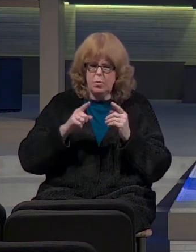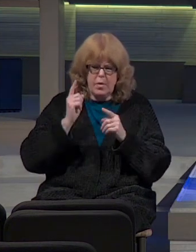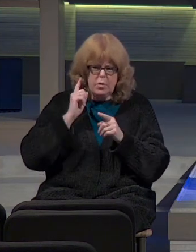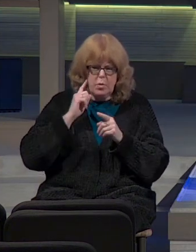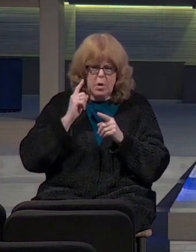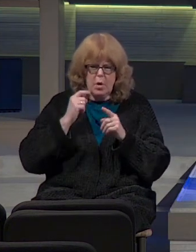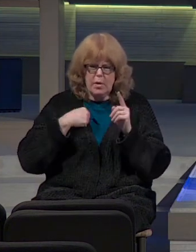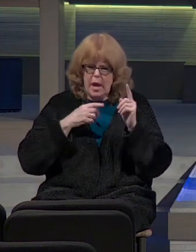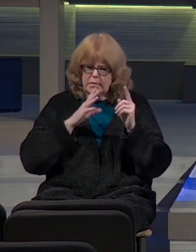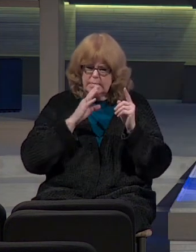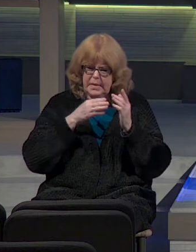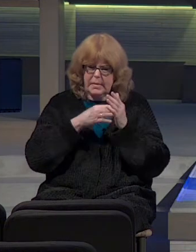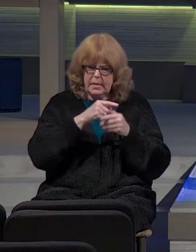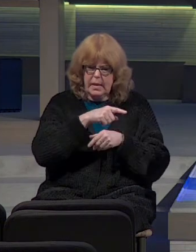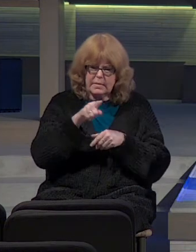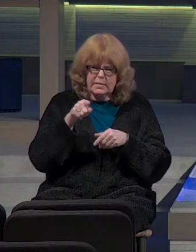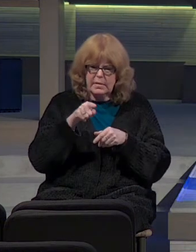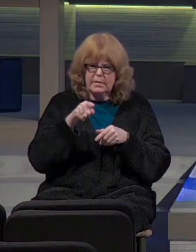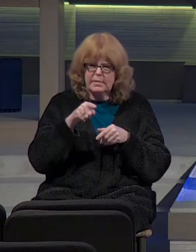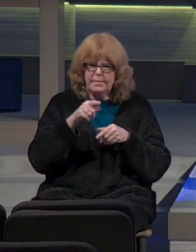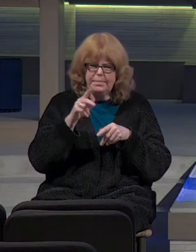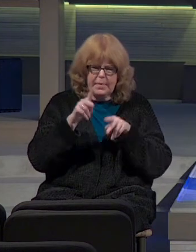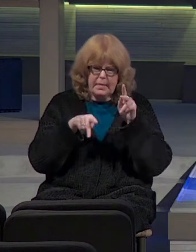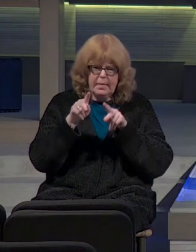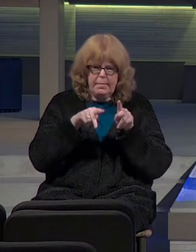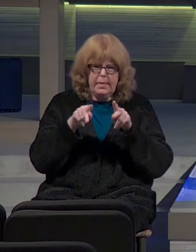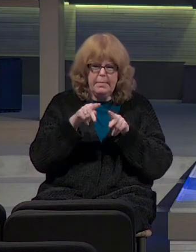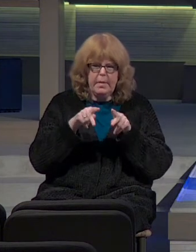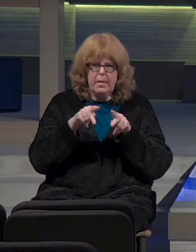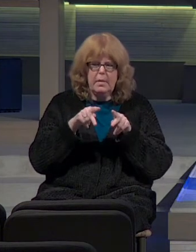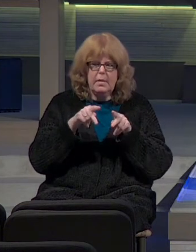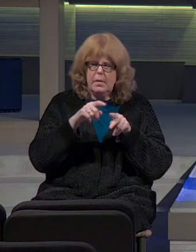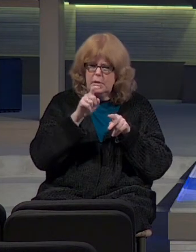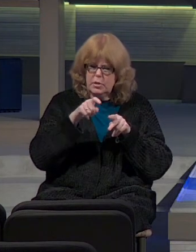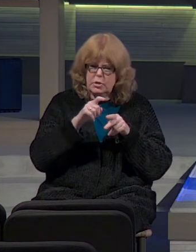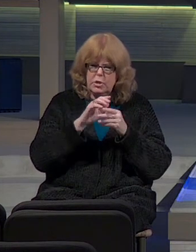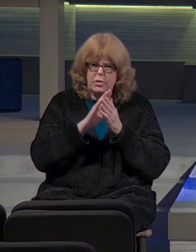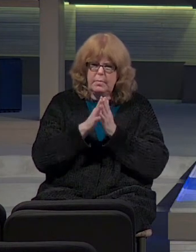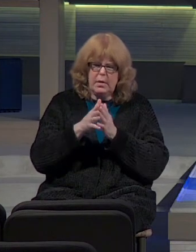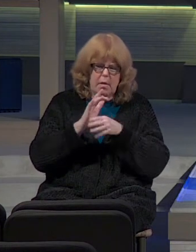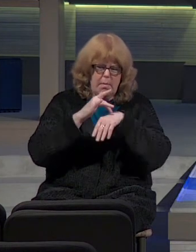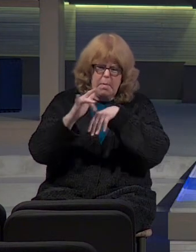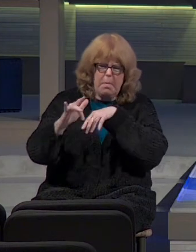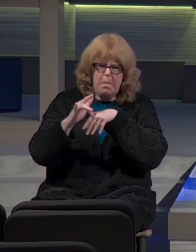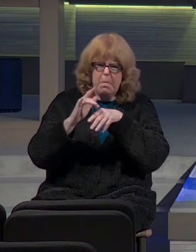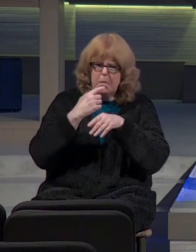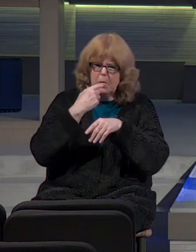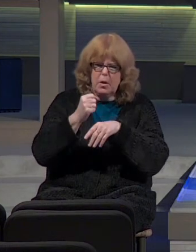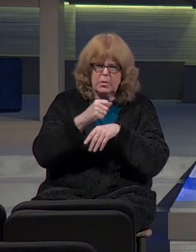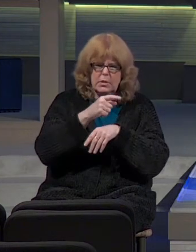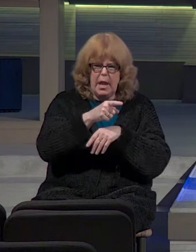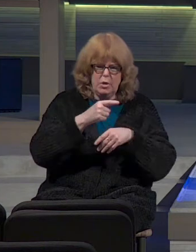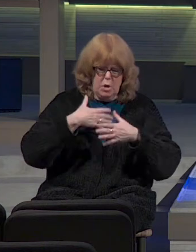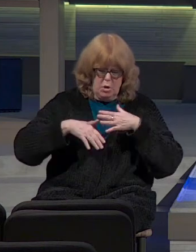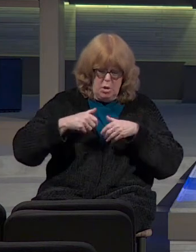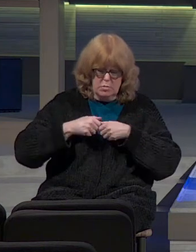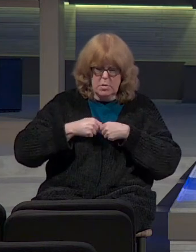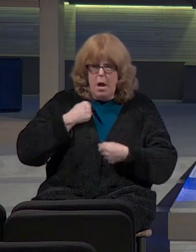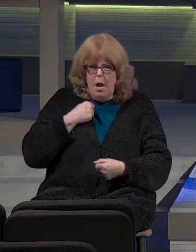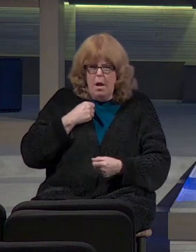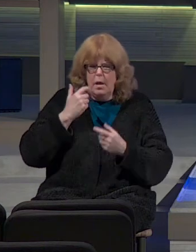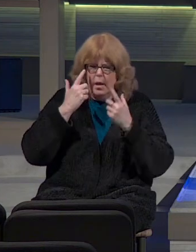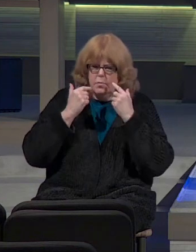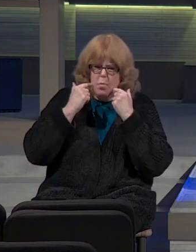that I spoke against this place and against its inhabitants, that they should become a desolation and a curse, and you have torn your clothes and